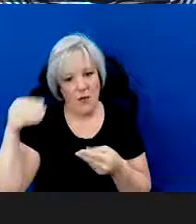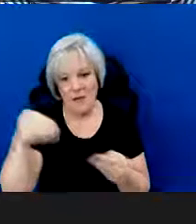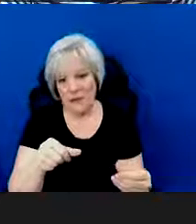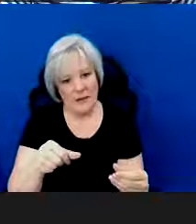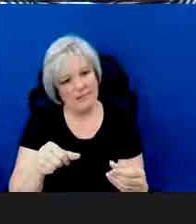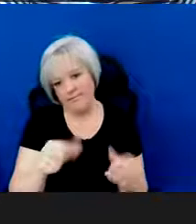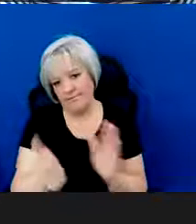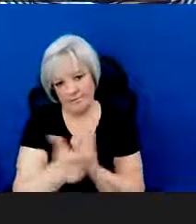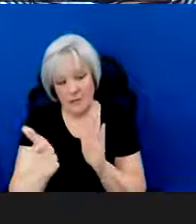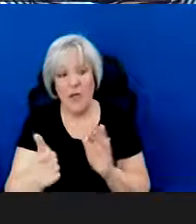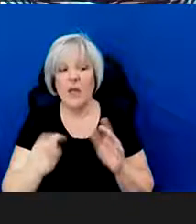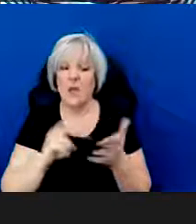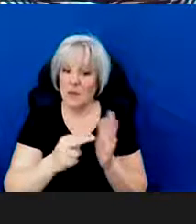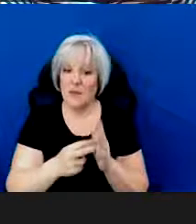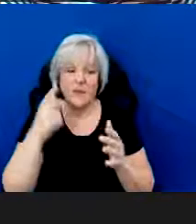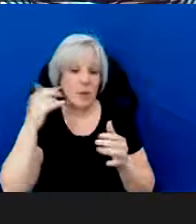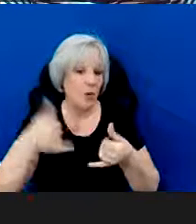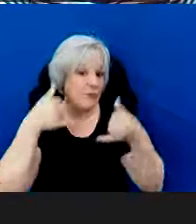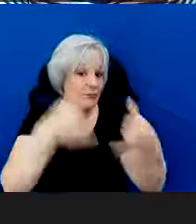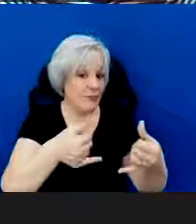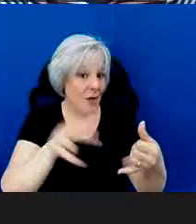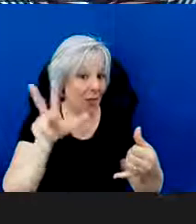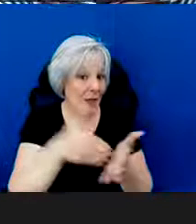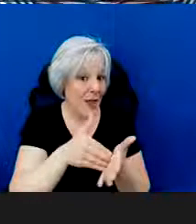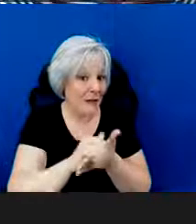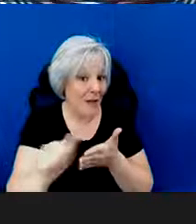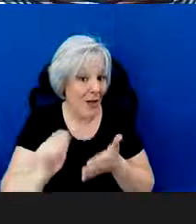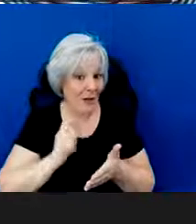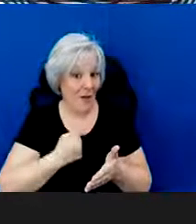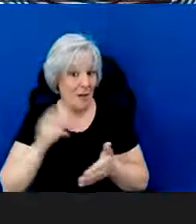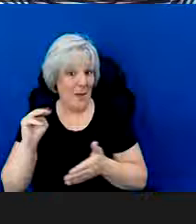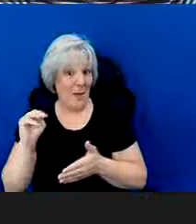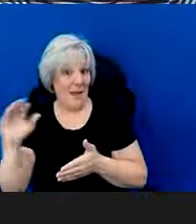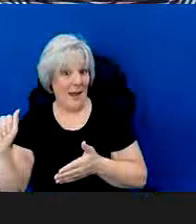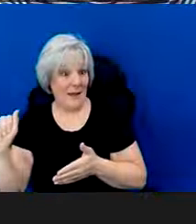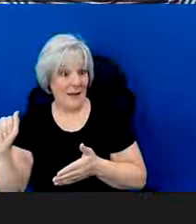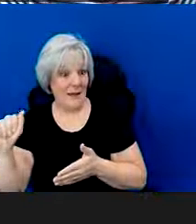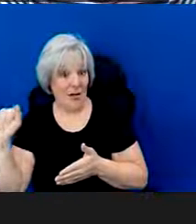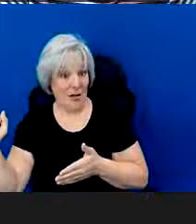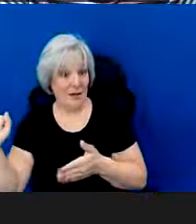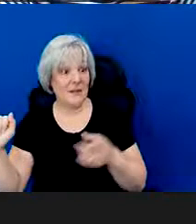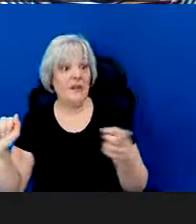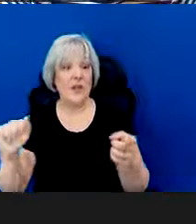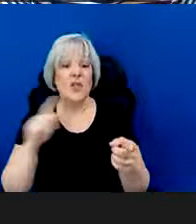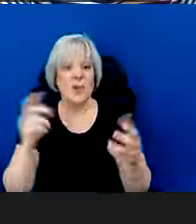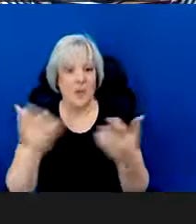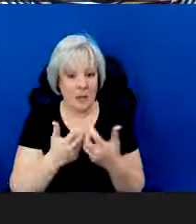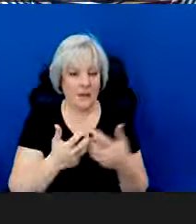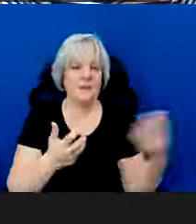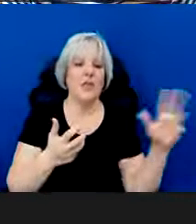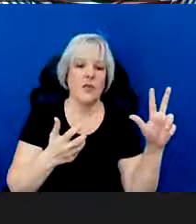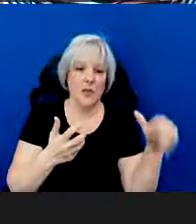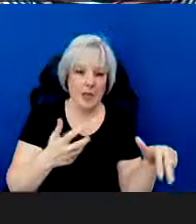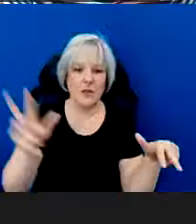meaning that if you were awarded $3,000 from Mid-Atlantic Arts, you would need to match that funding with another $3,000